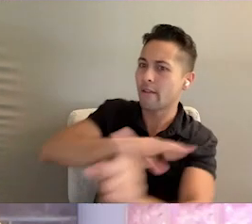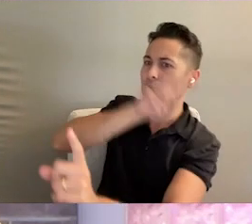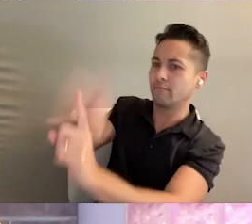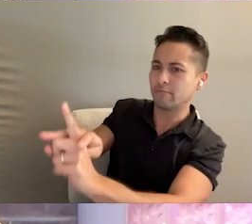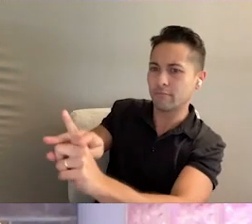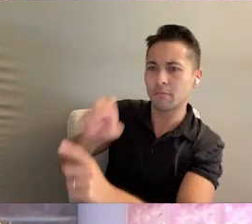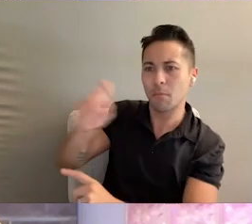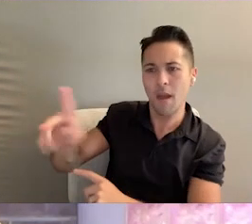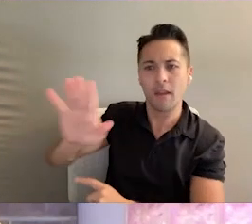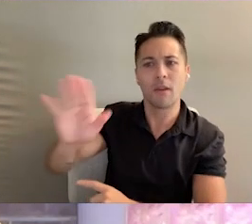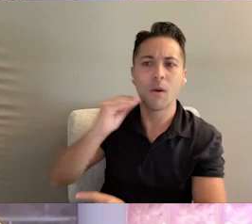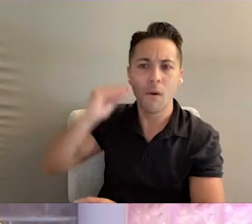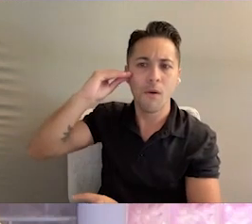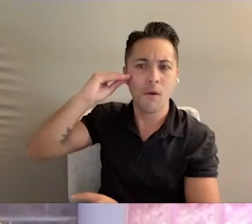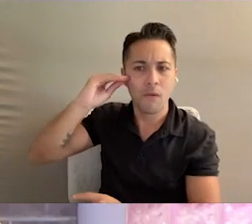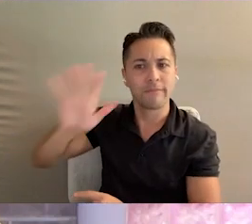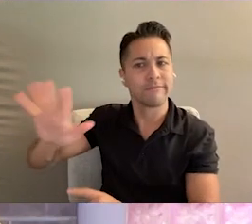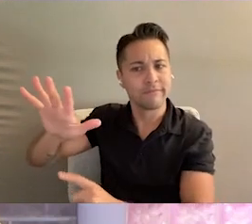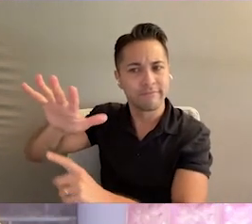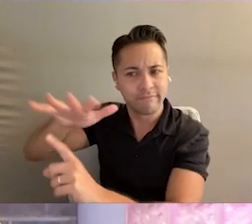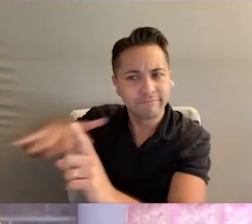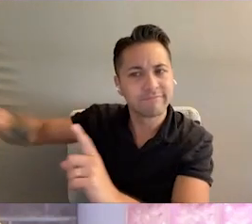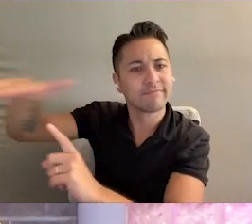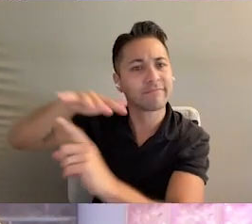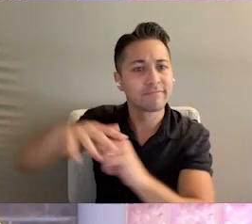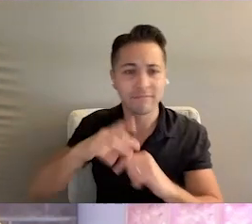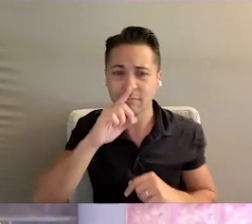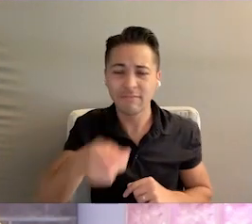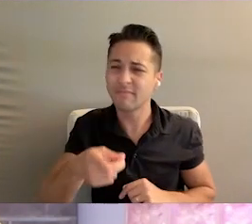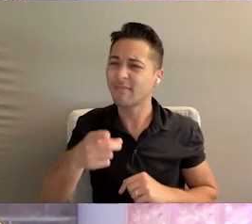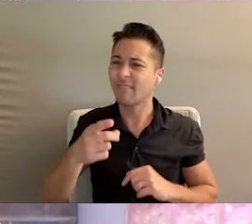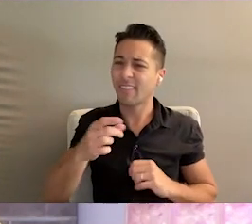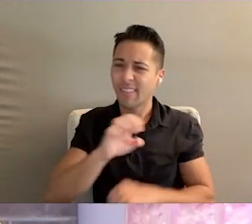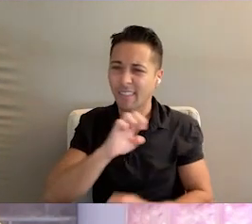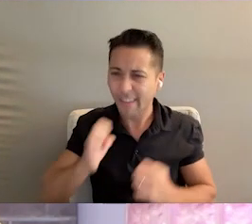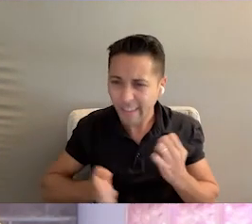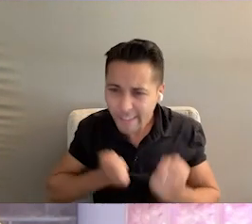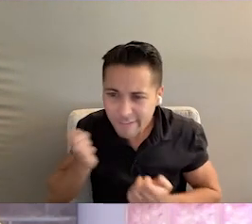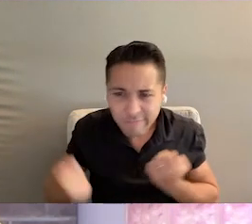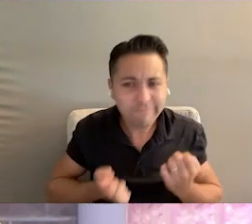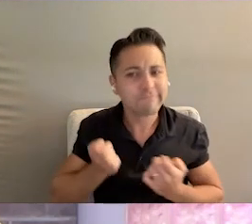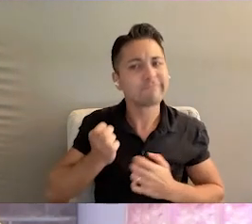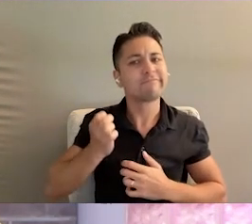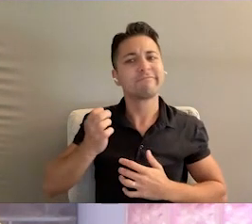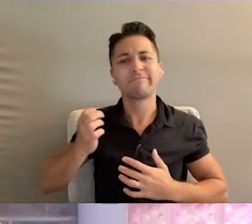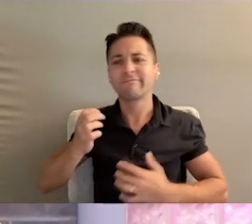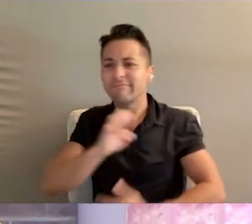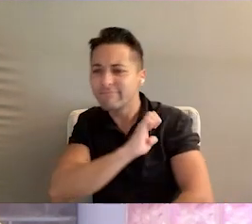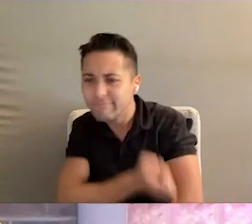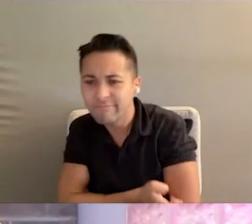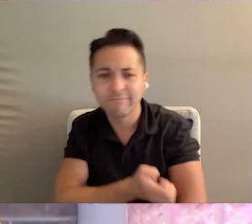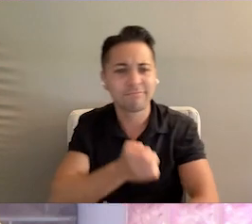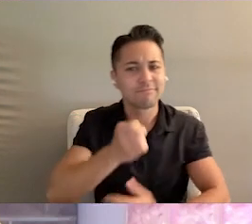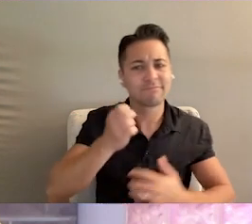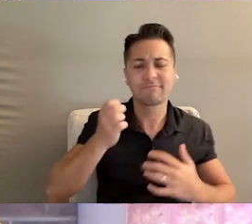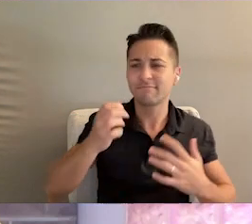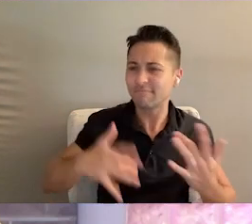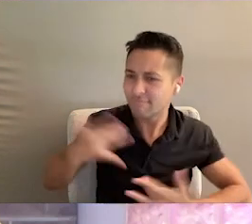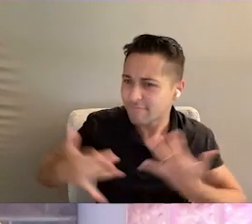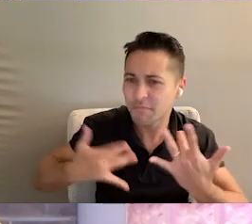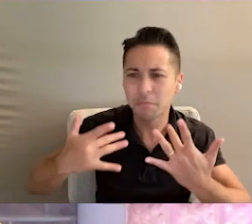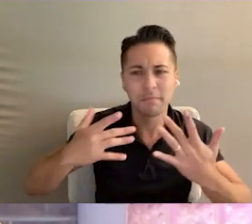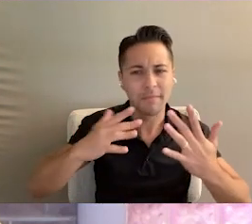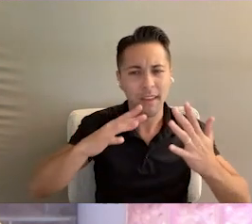replicate. The energy and excitement and the atmosphere that is created by everybody coming together over the last few days has filled my